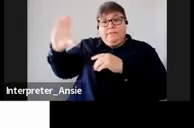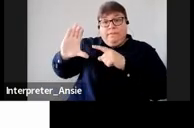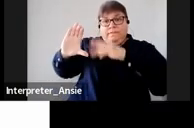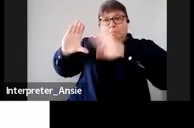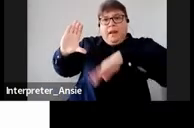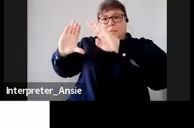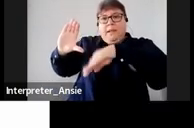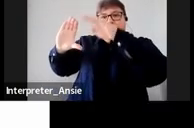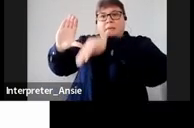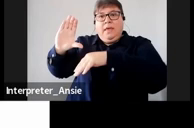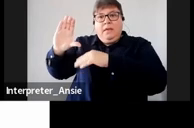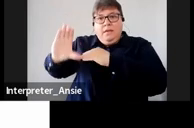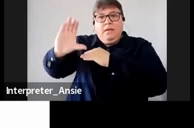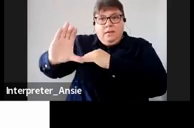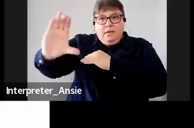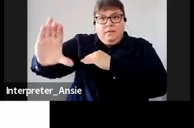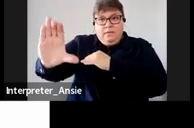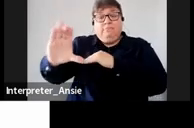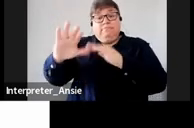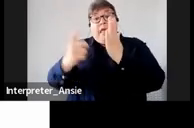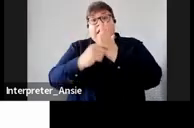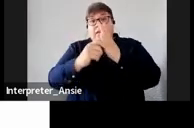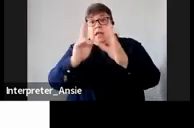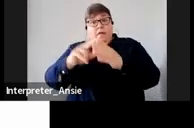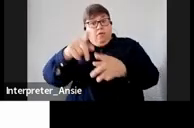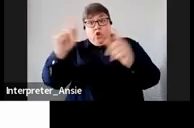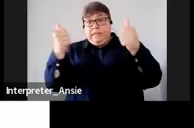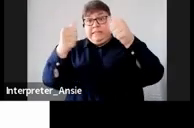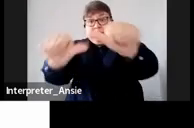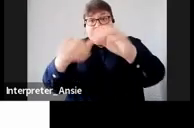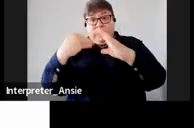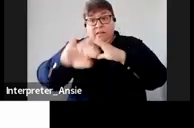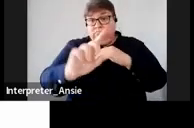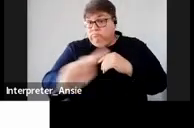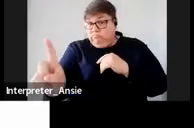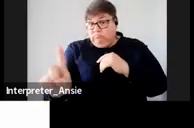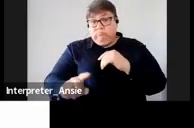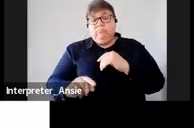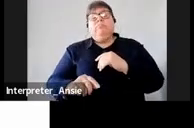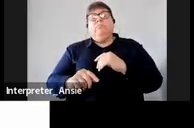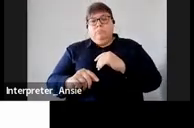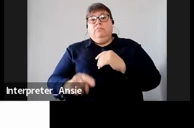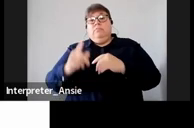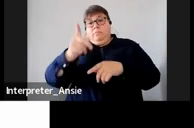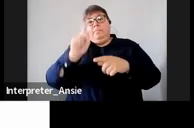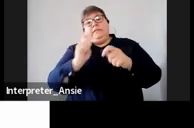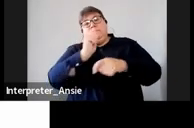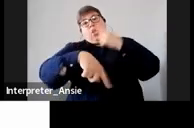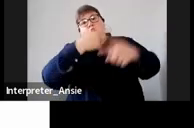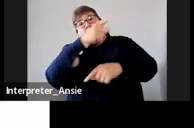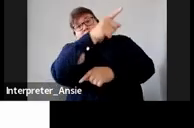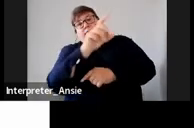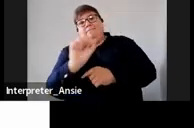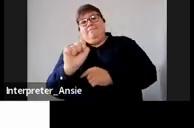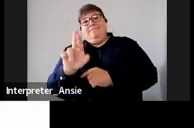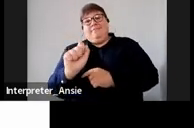tax payers who do not submit their tax returns will be charged an admin penalty which must be paid over to SARS regardless of whether